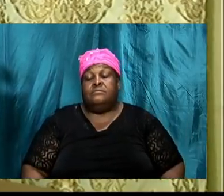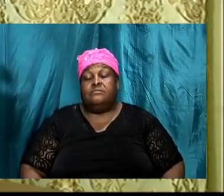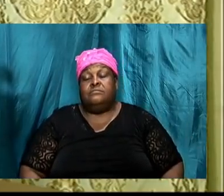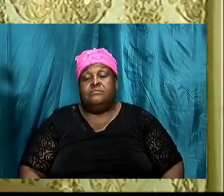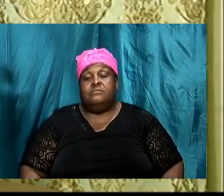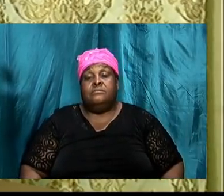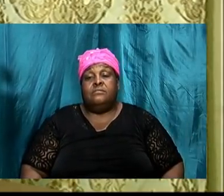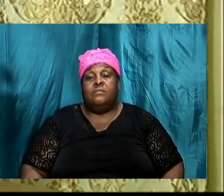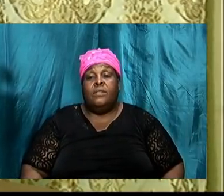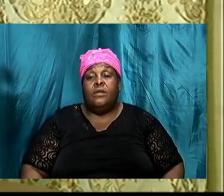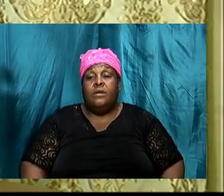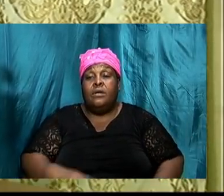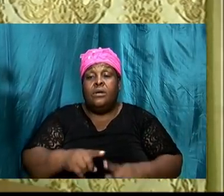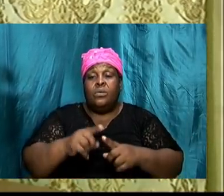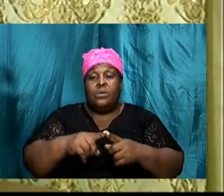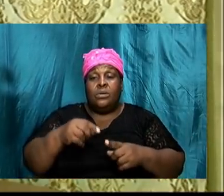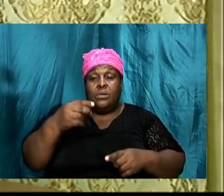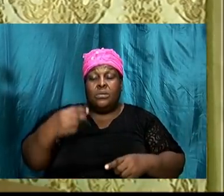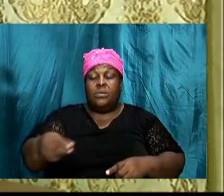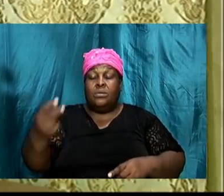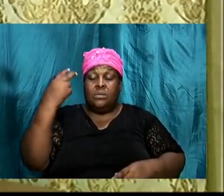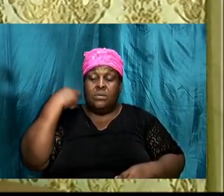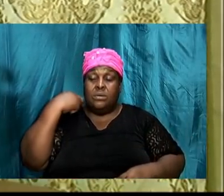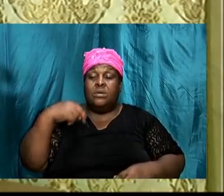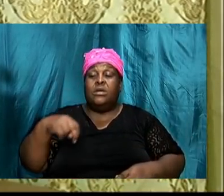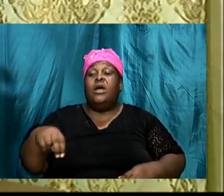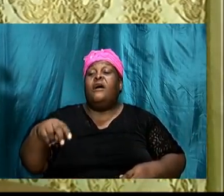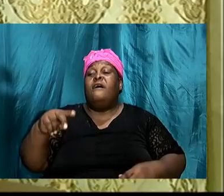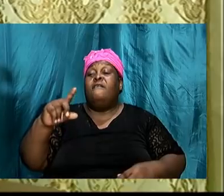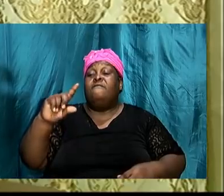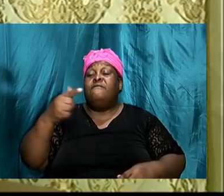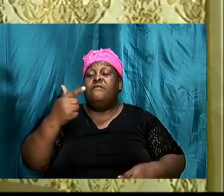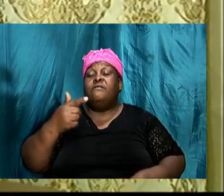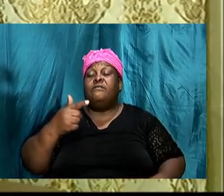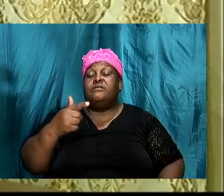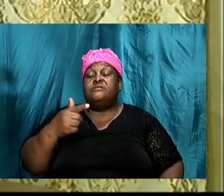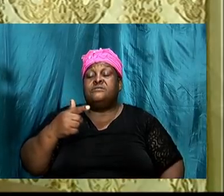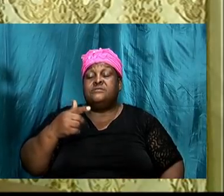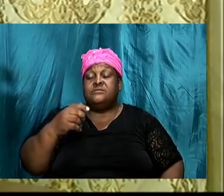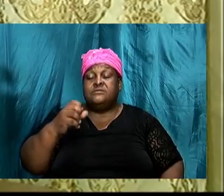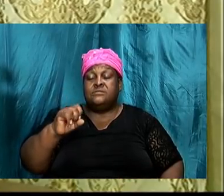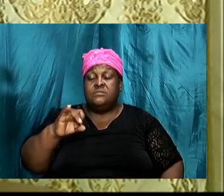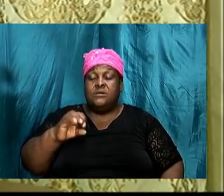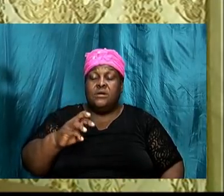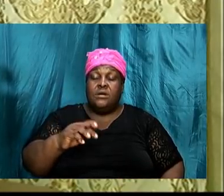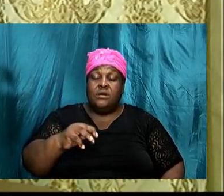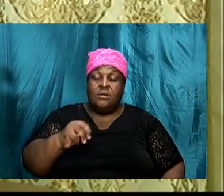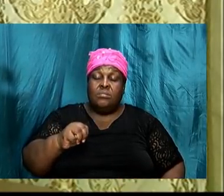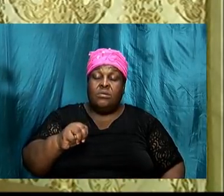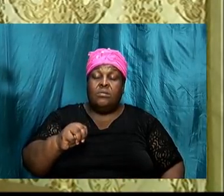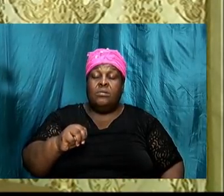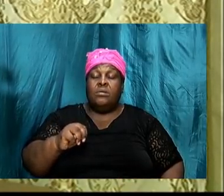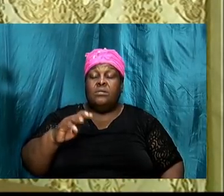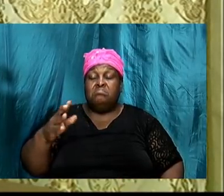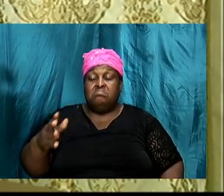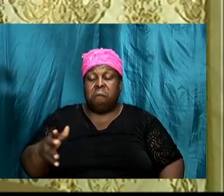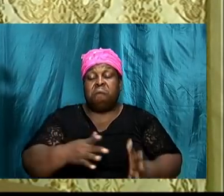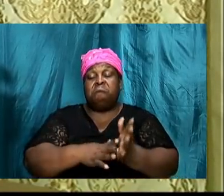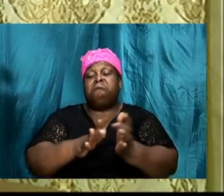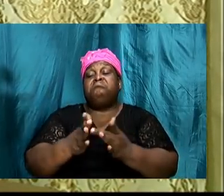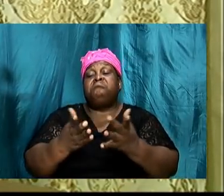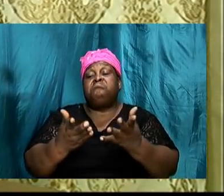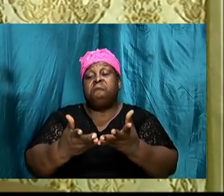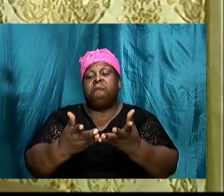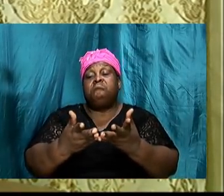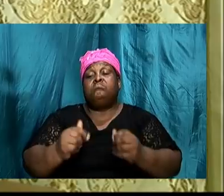We look at 1 Samuel 23, 1 to 3 and 23, 4 to 5 and